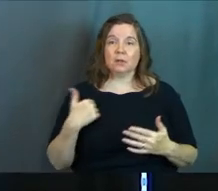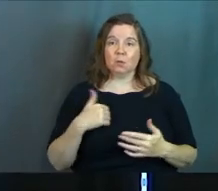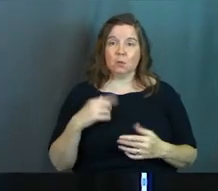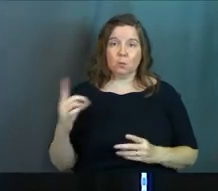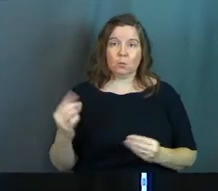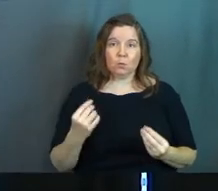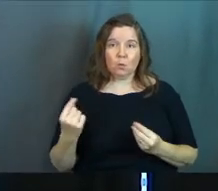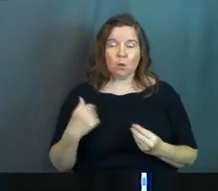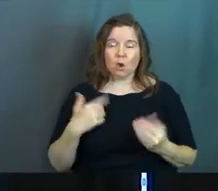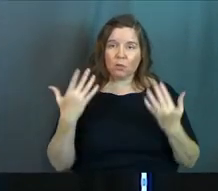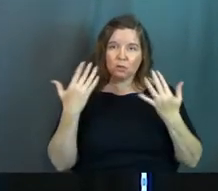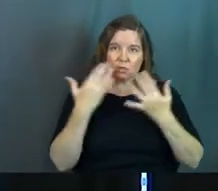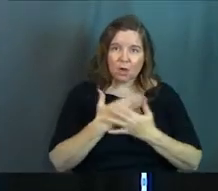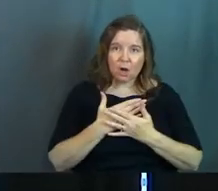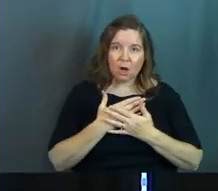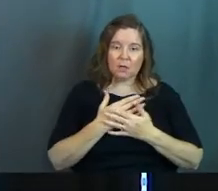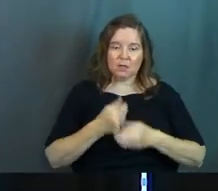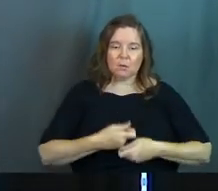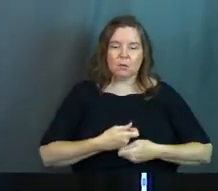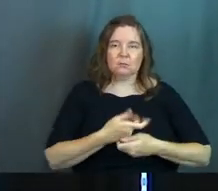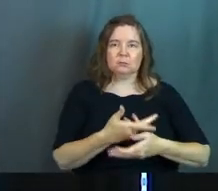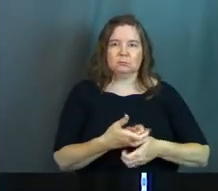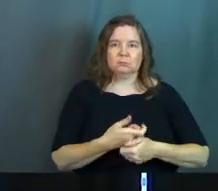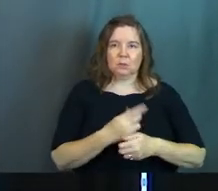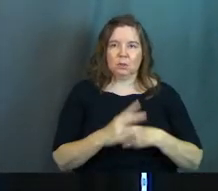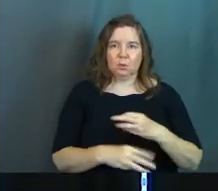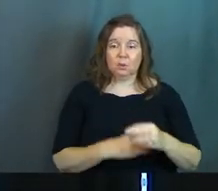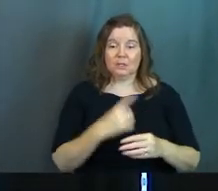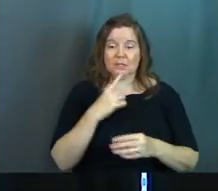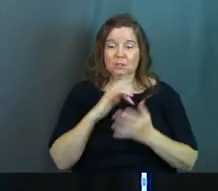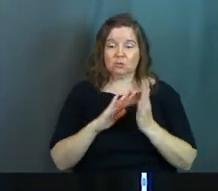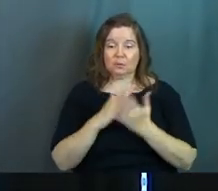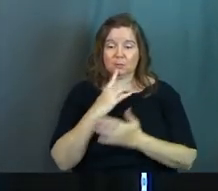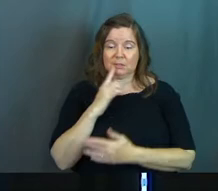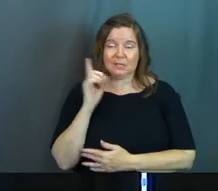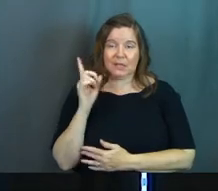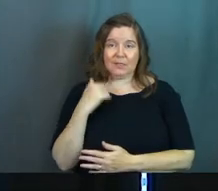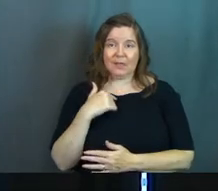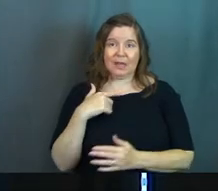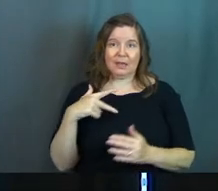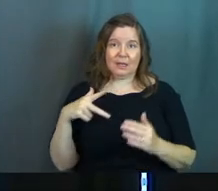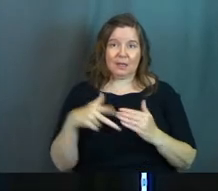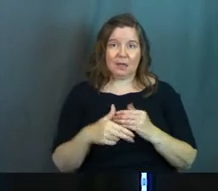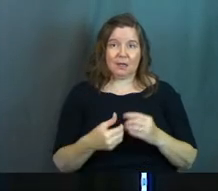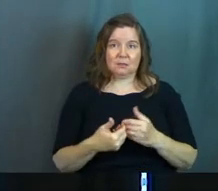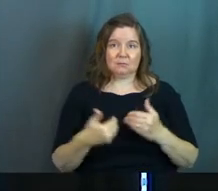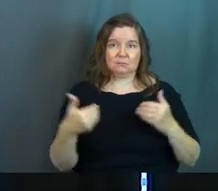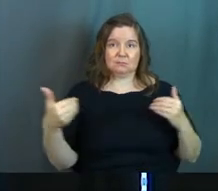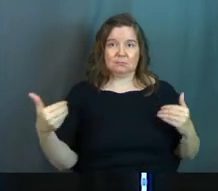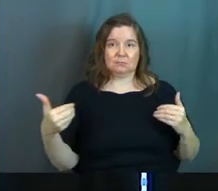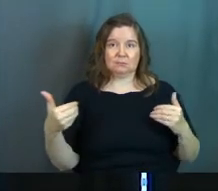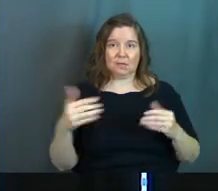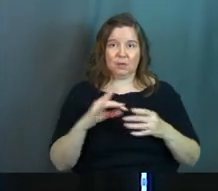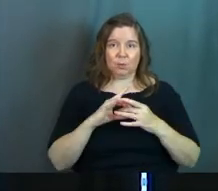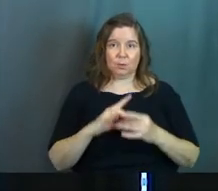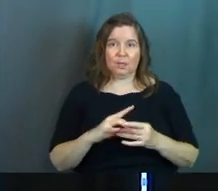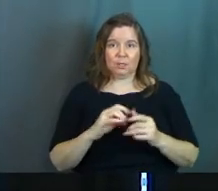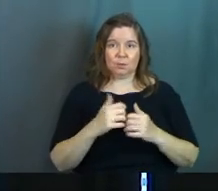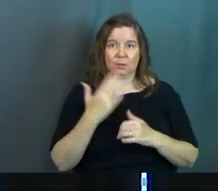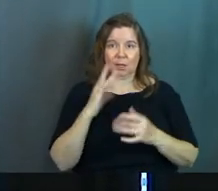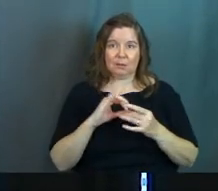that we do, all the darkness that we pour into the world. It says, the scripture says there, that it cuts us off from a relationship with God.